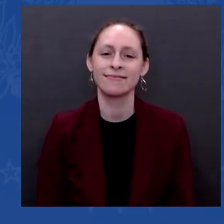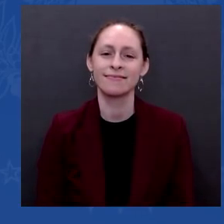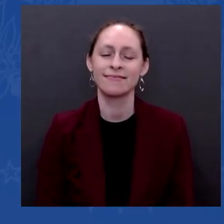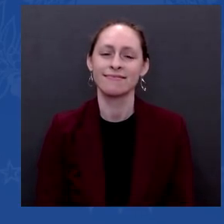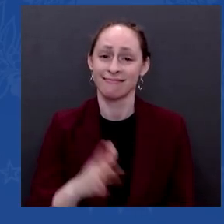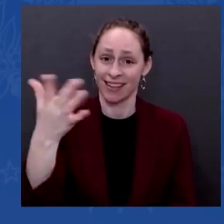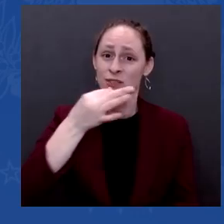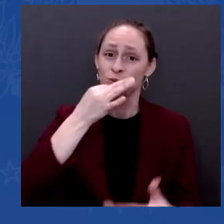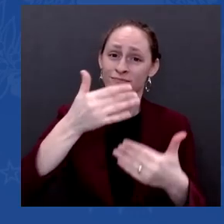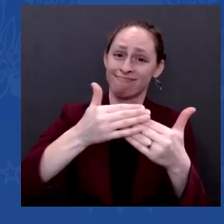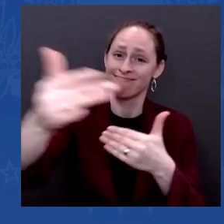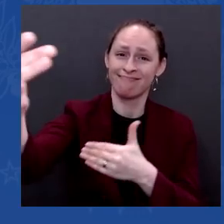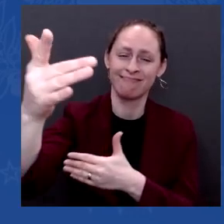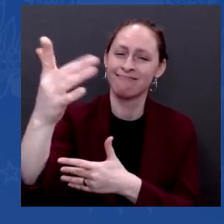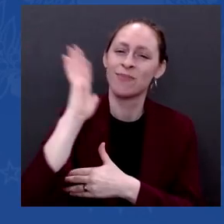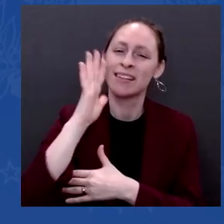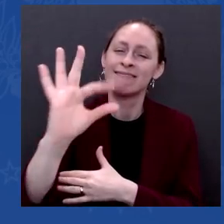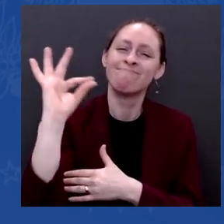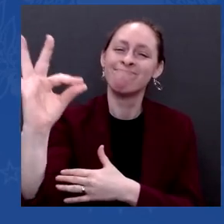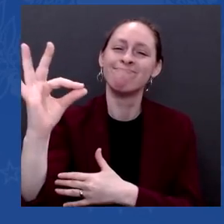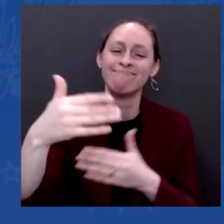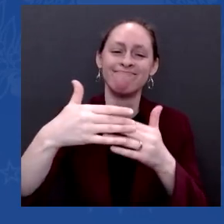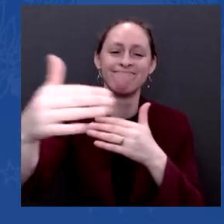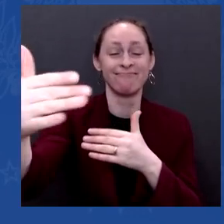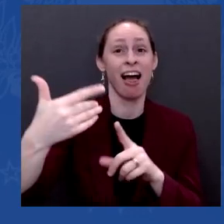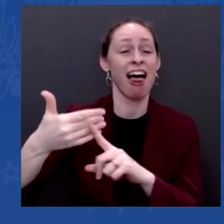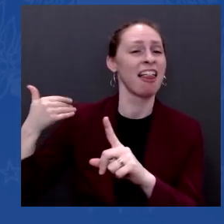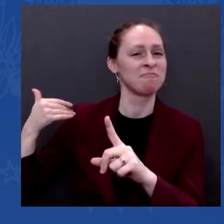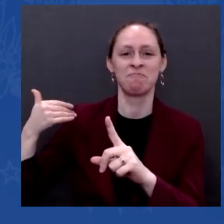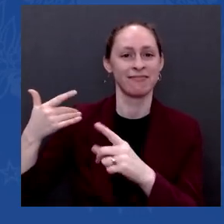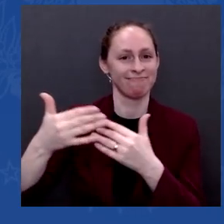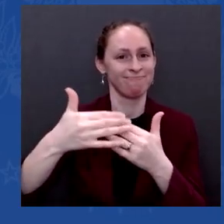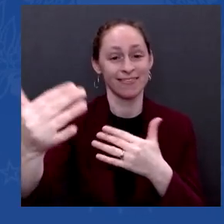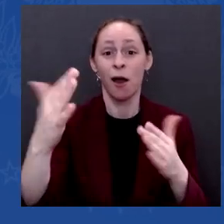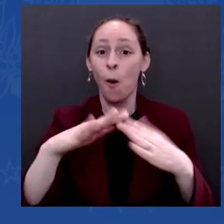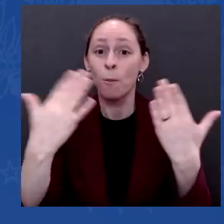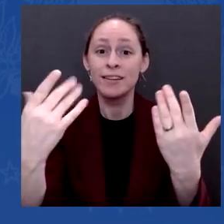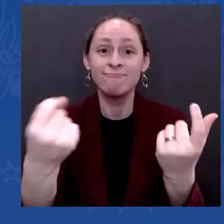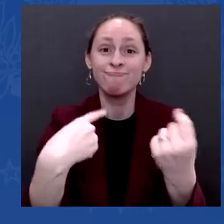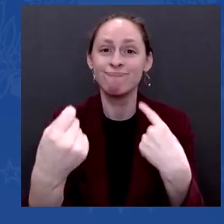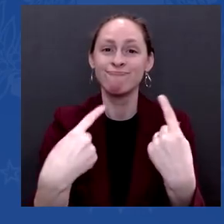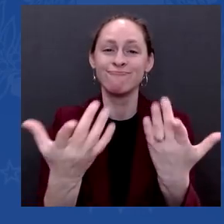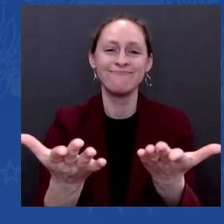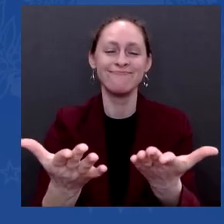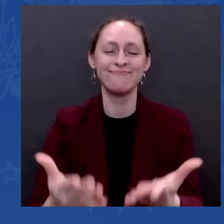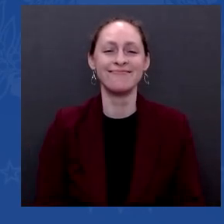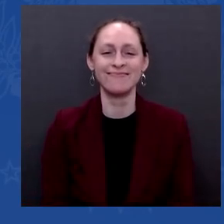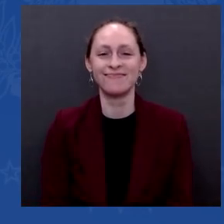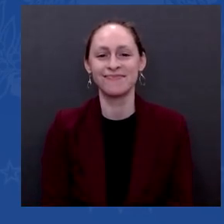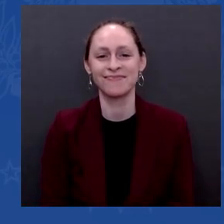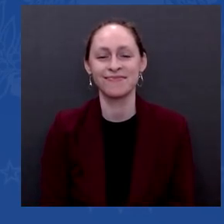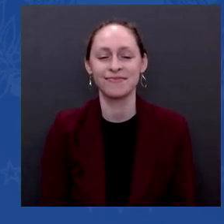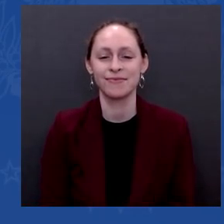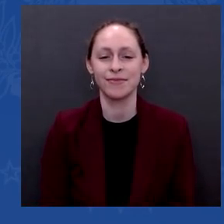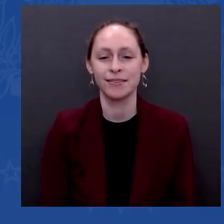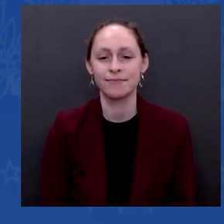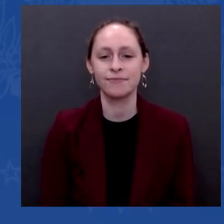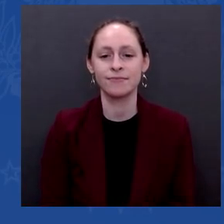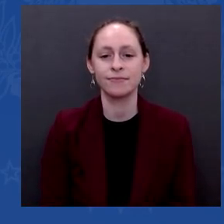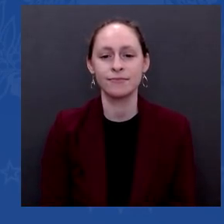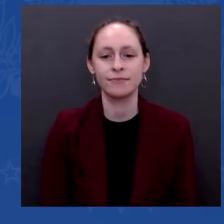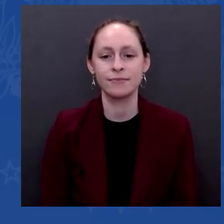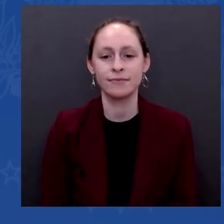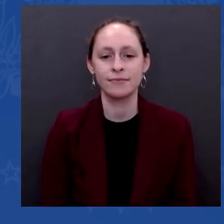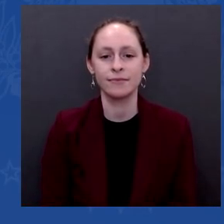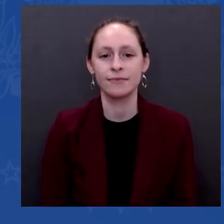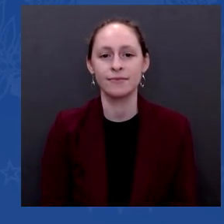Yes. The Biden has Thank you, Mr. President. I know some of my colleagues will get into some specific issues, but I wanted to zoom out on your first